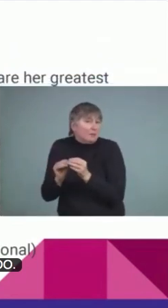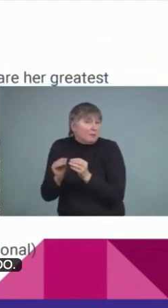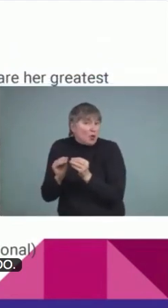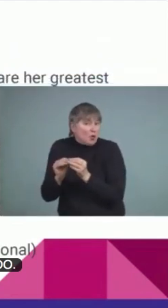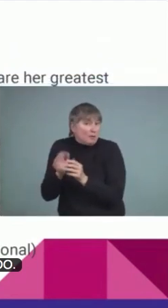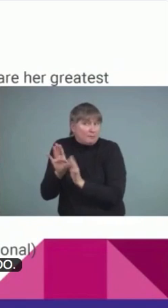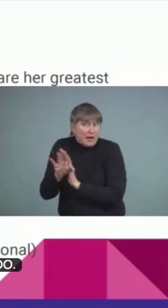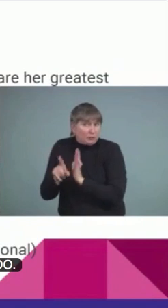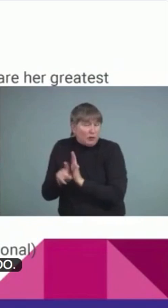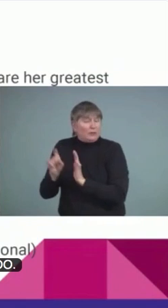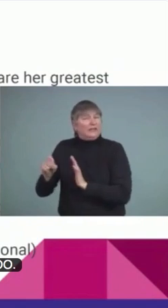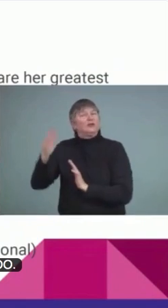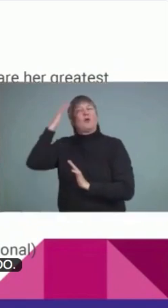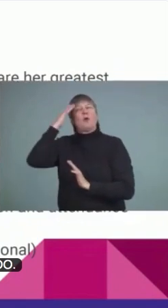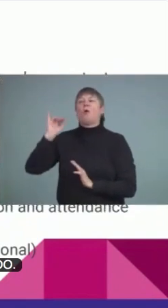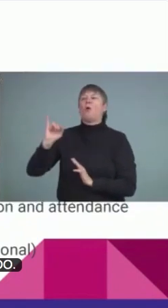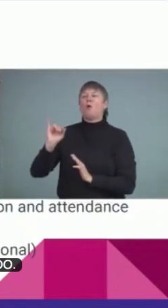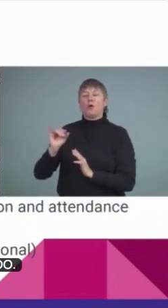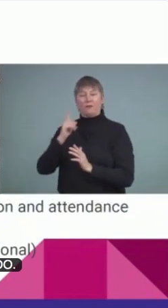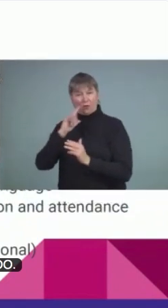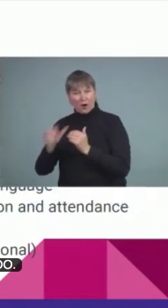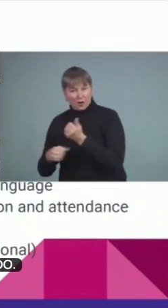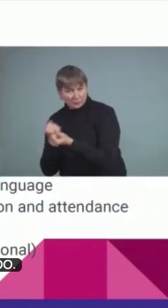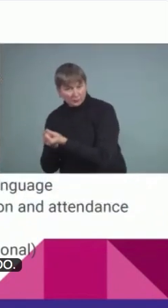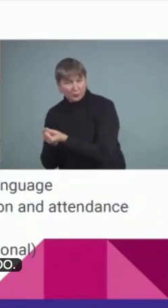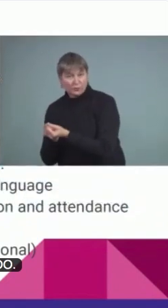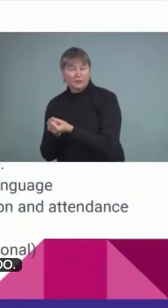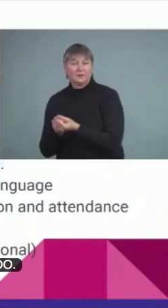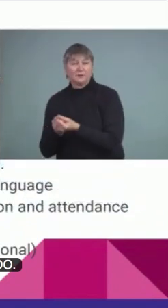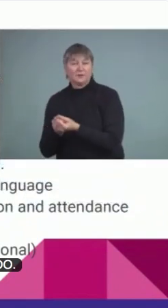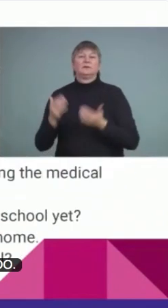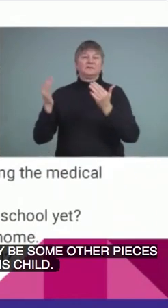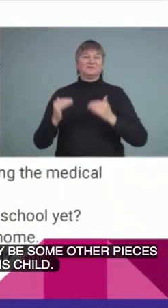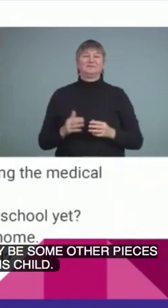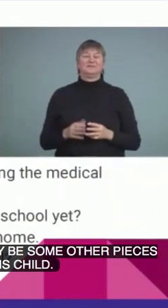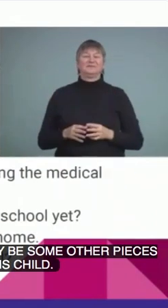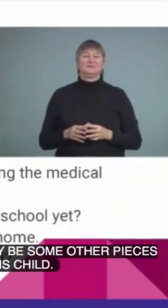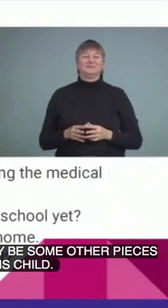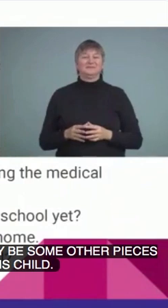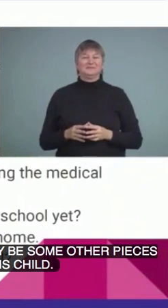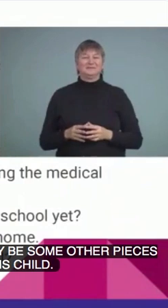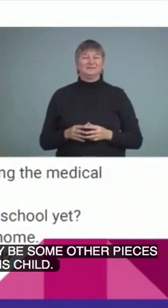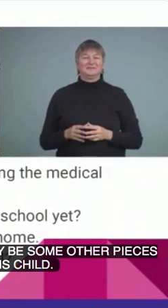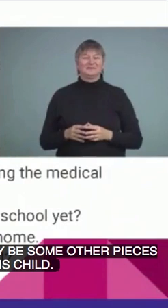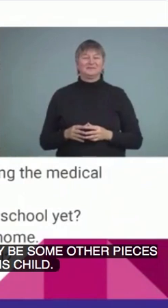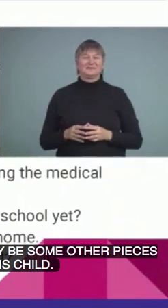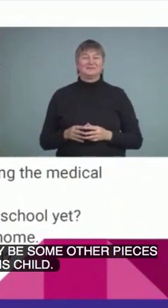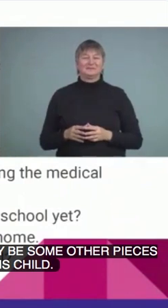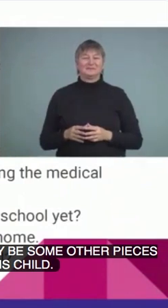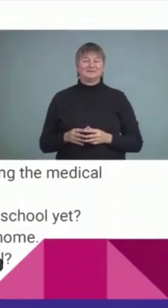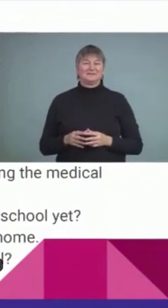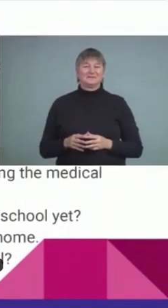about to support this child. Okay, we could go to the next slide. And then this is